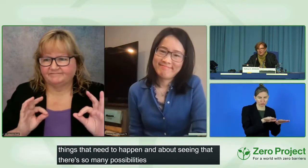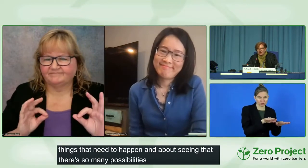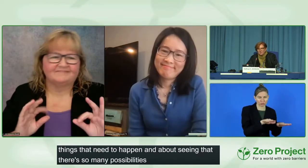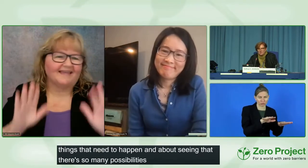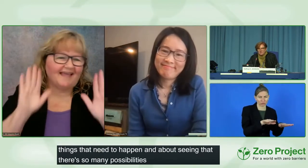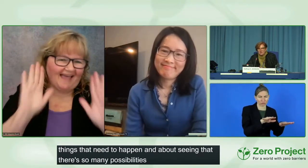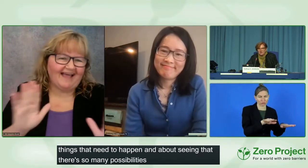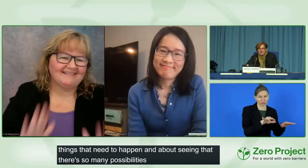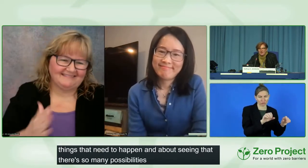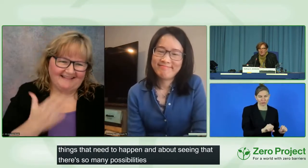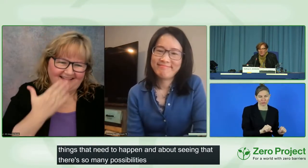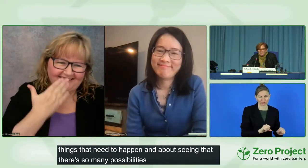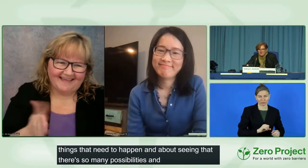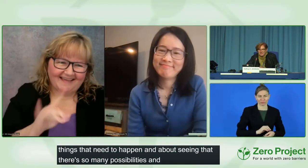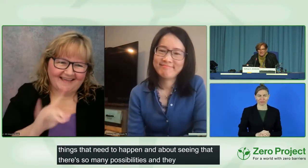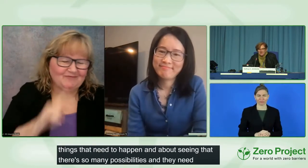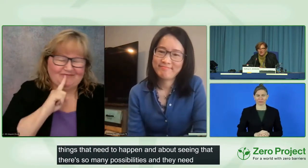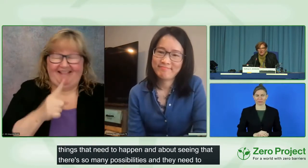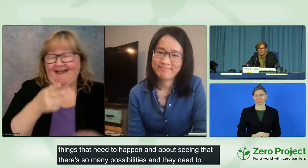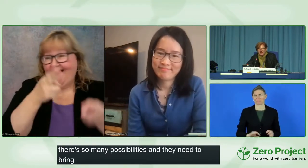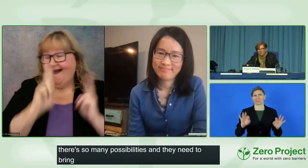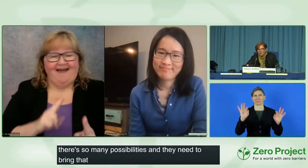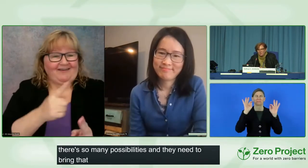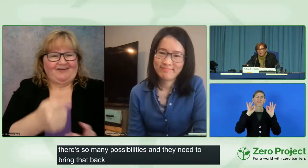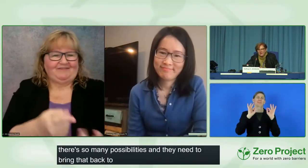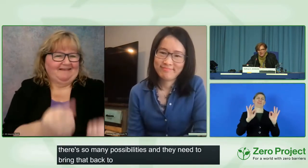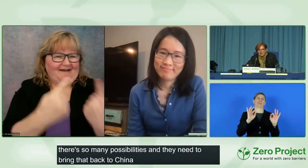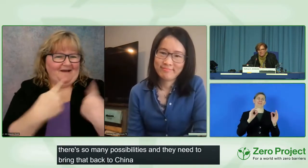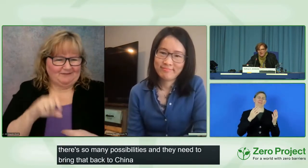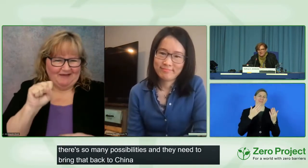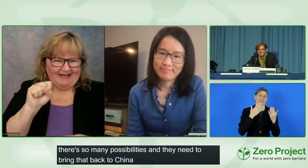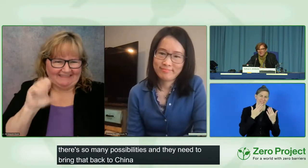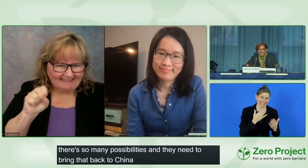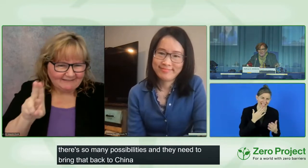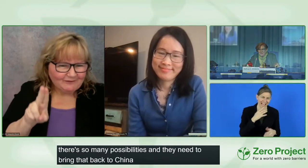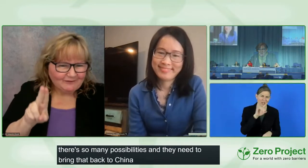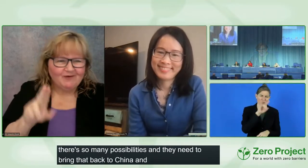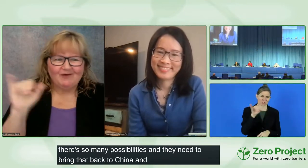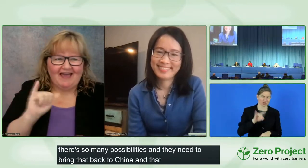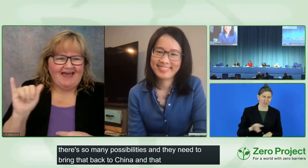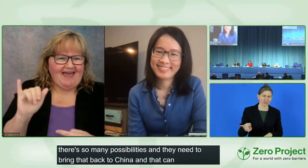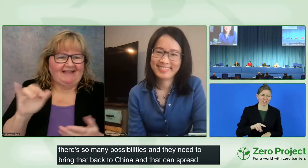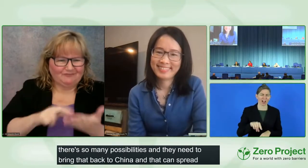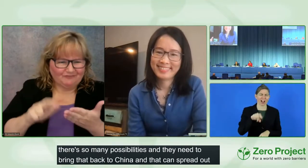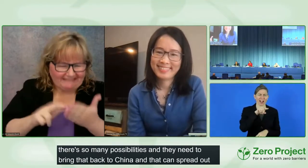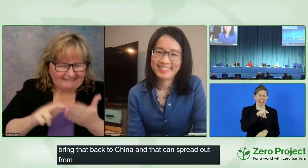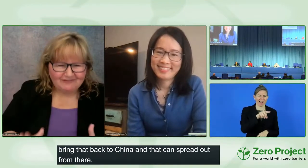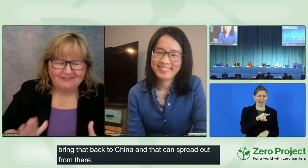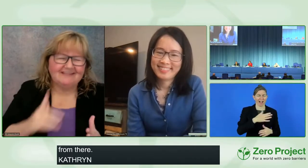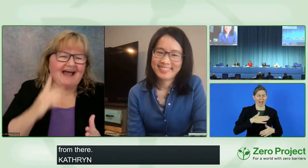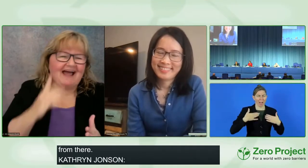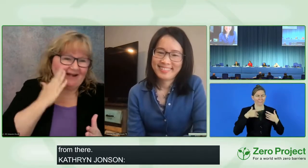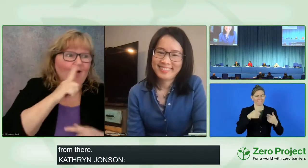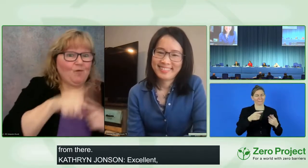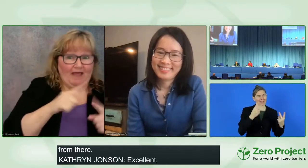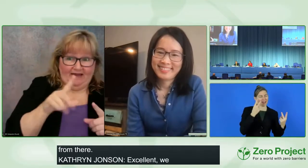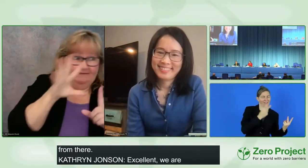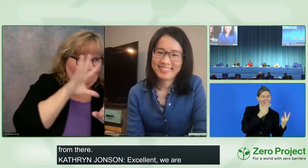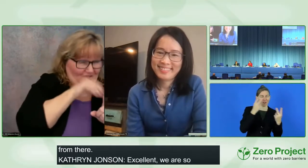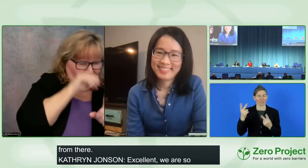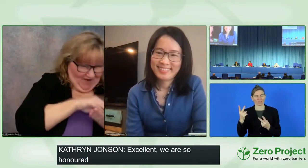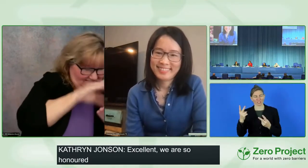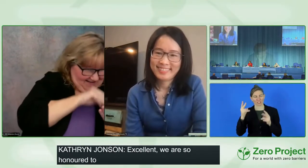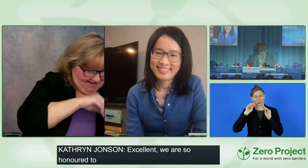Excellent, Xiaorong. We're so honored to have you as a visiting scholar, and I know you'll bring that knowledge back to China upon your return. You'll be part of that change.